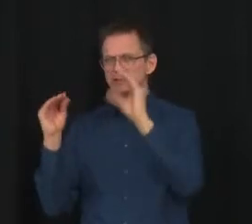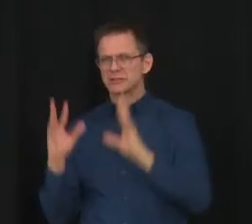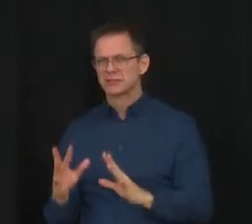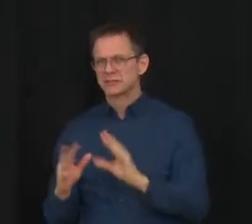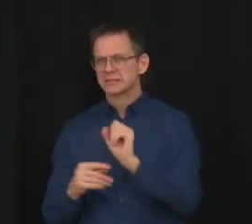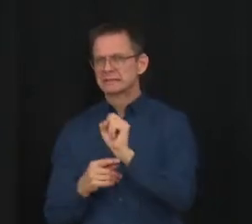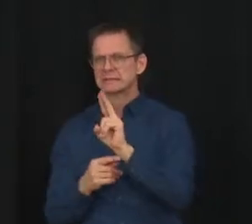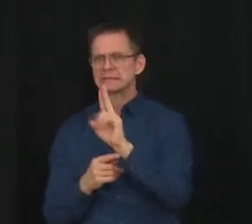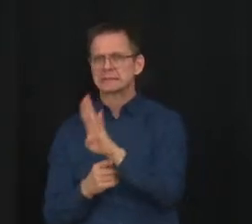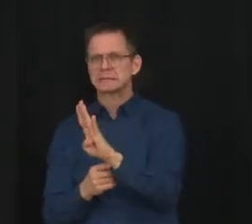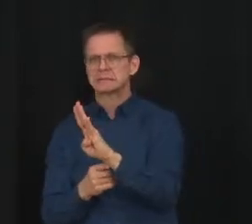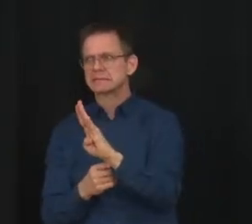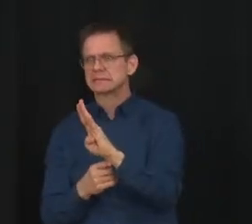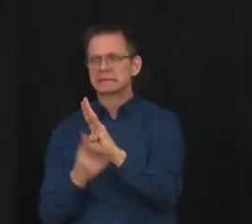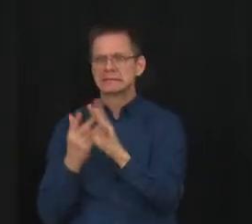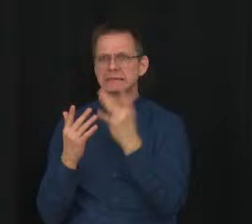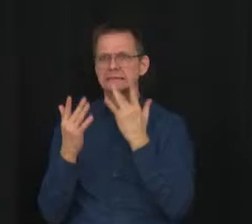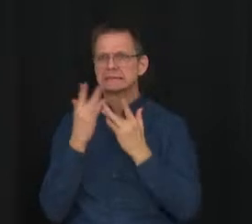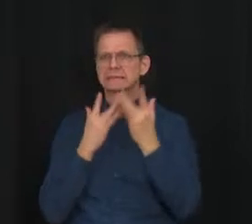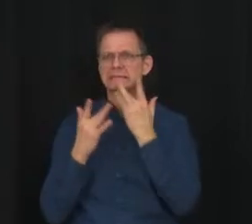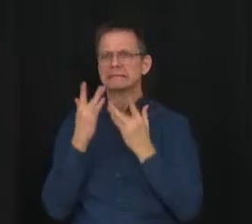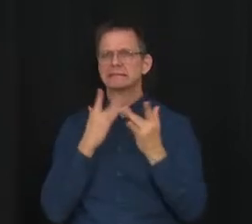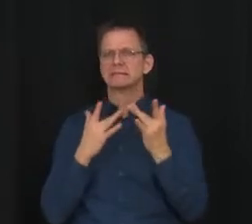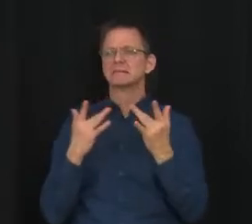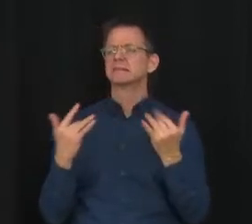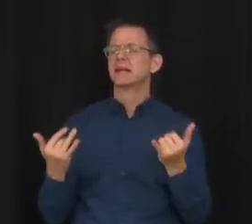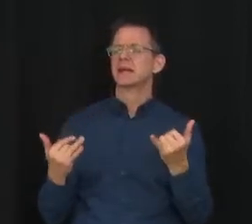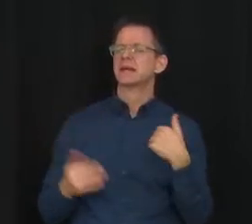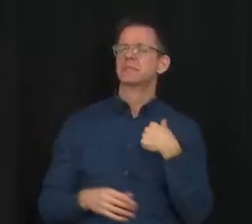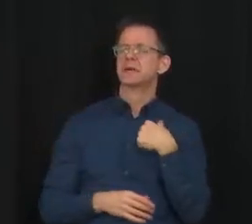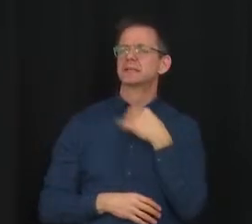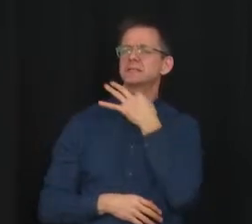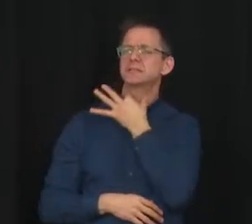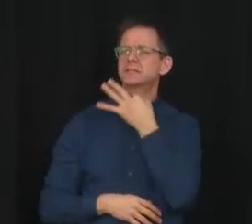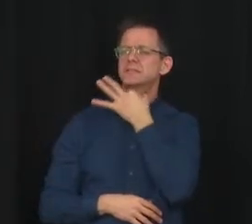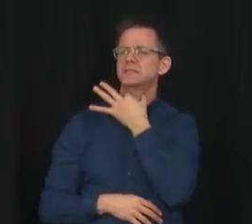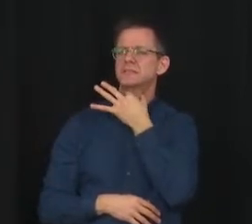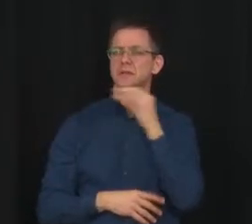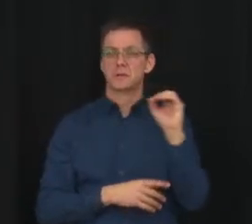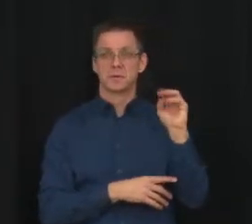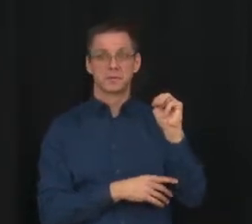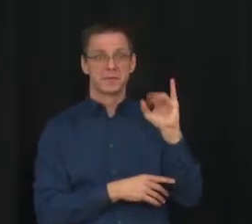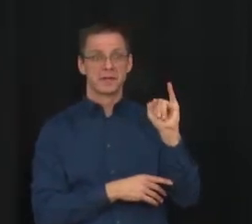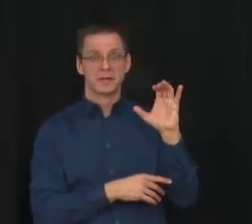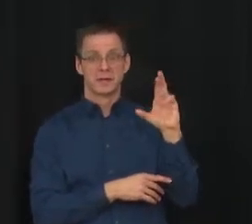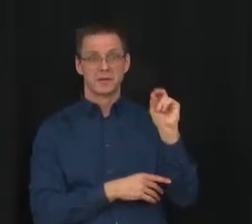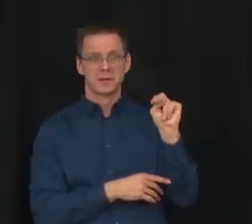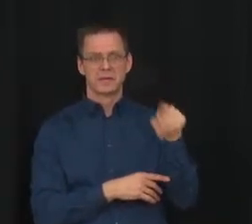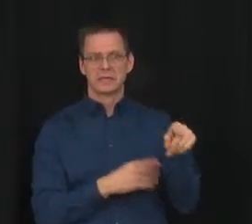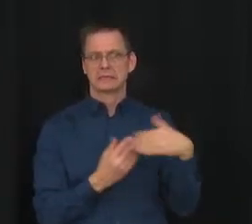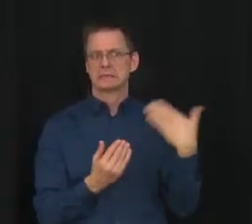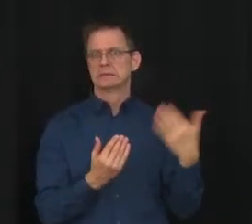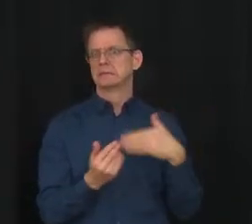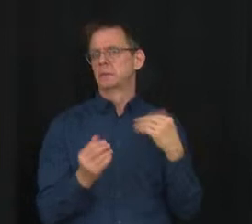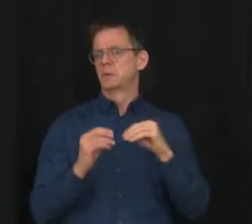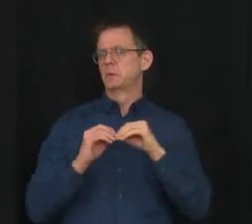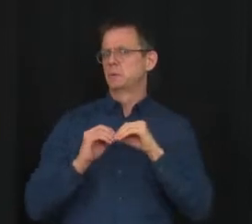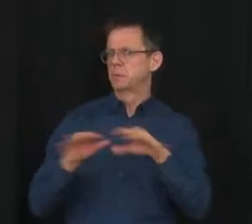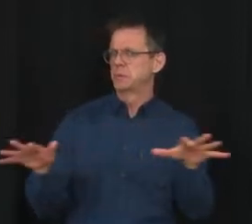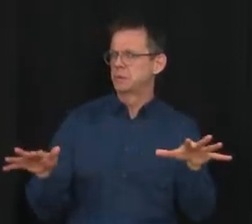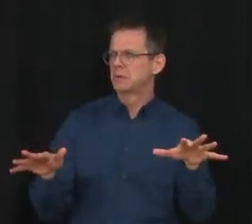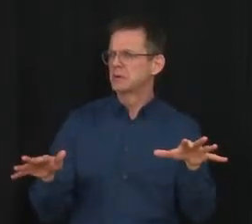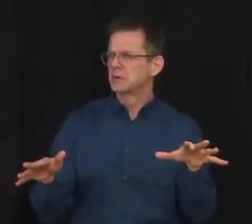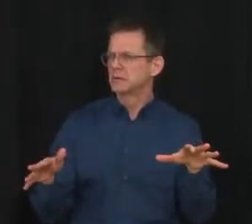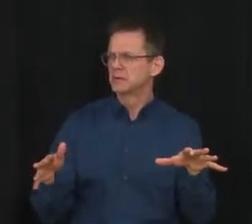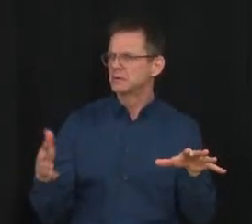I'm wondering with the high transmissibility of the Omicron, is there any consideration to having teachers, I mean, they